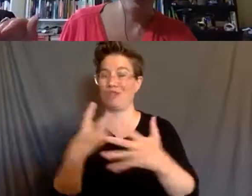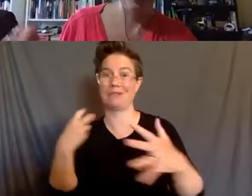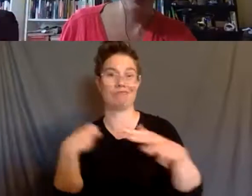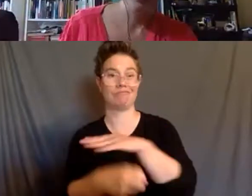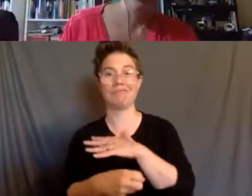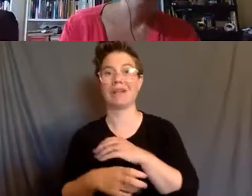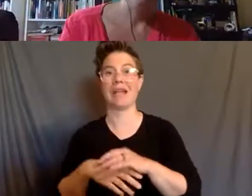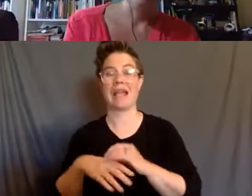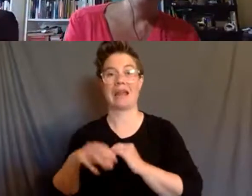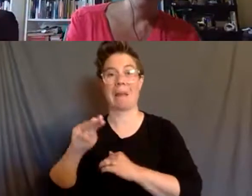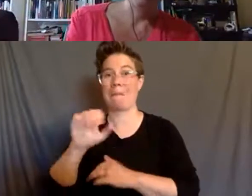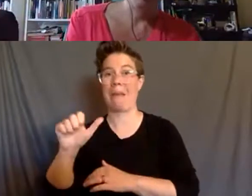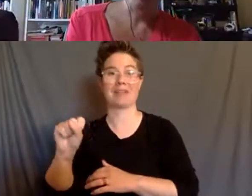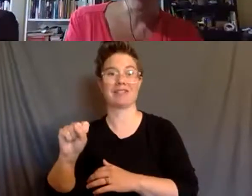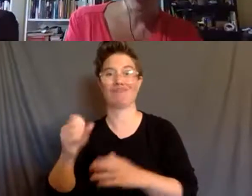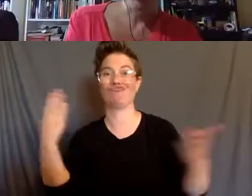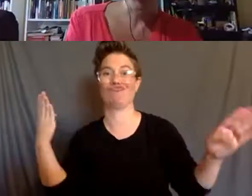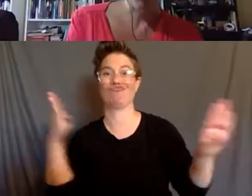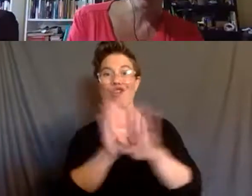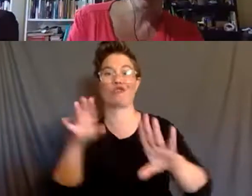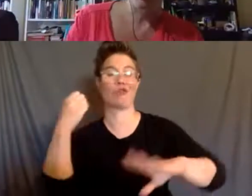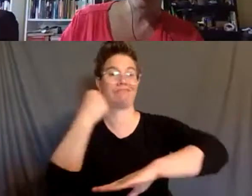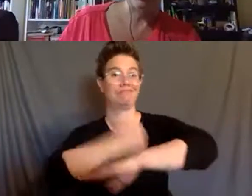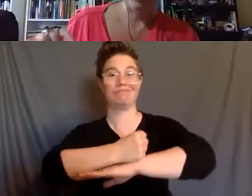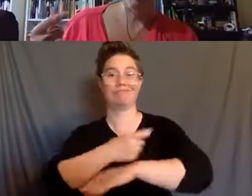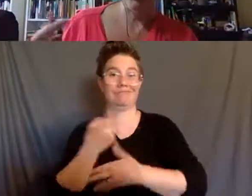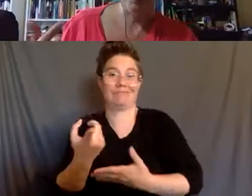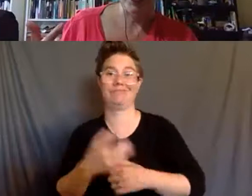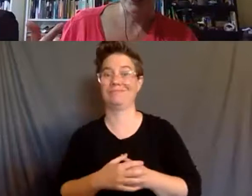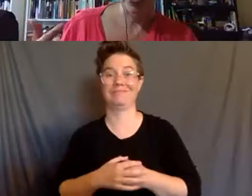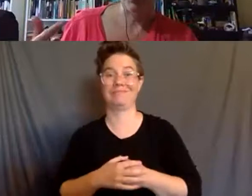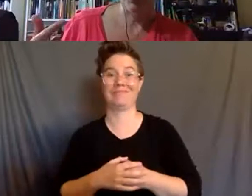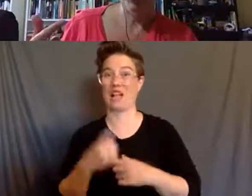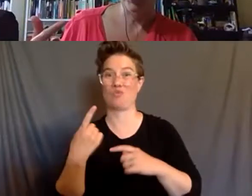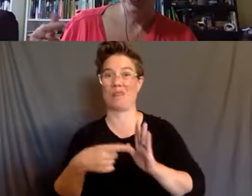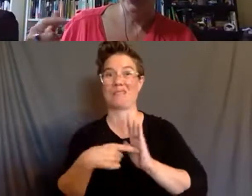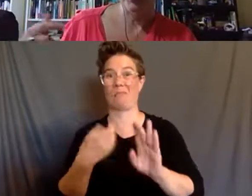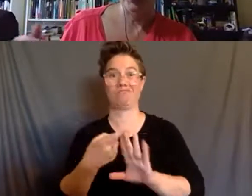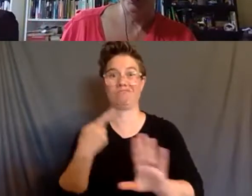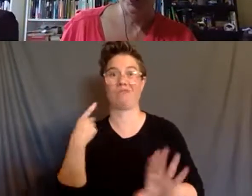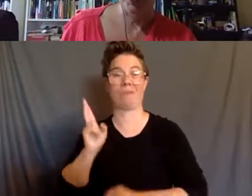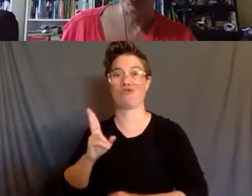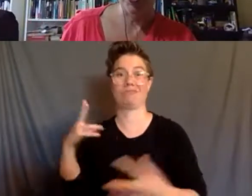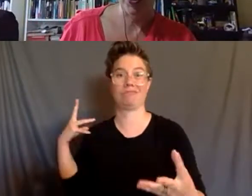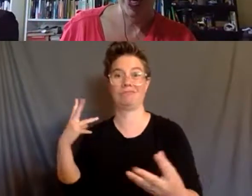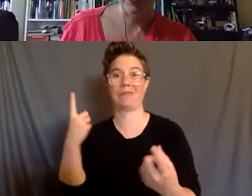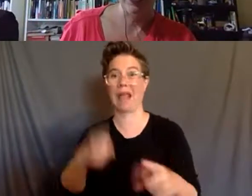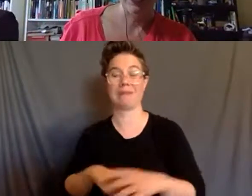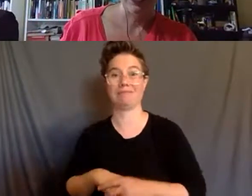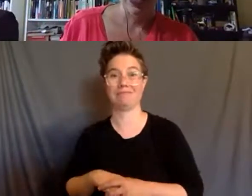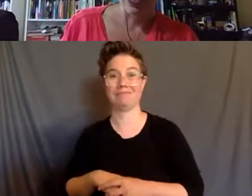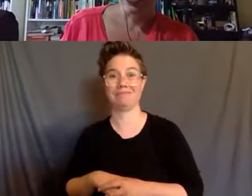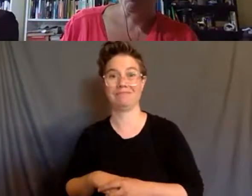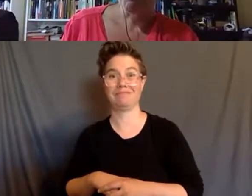down when he was commissioner. So these are just examples from history in which it's totally possible to do that.